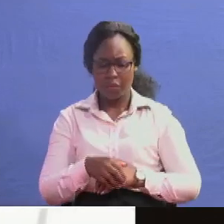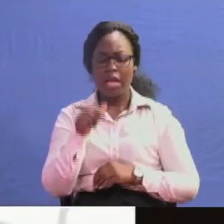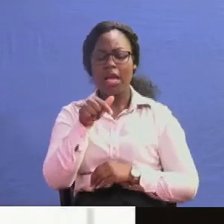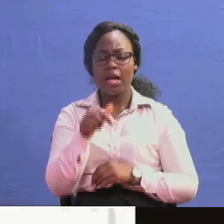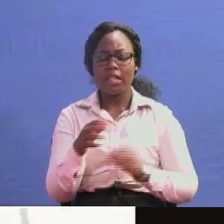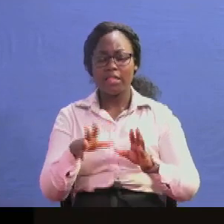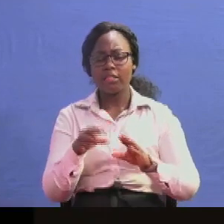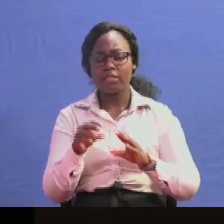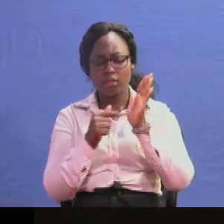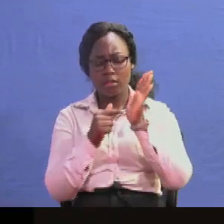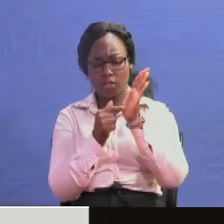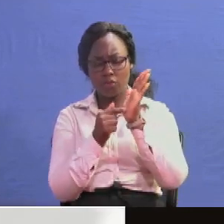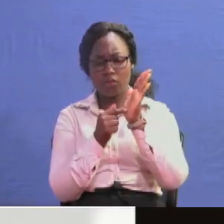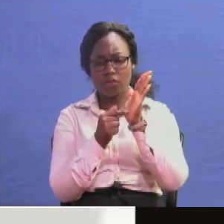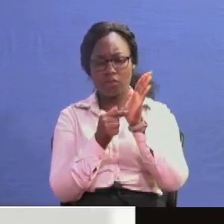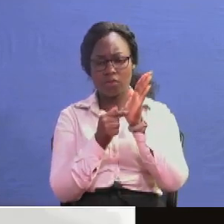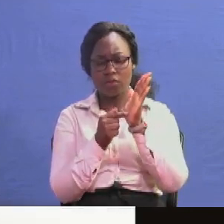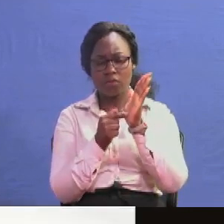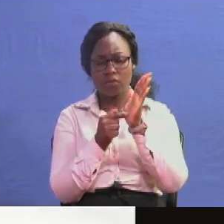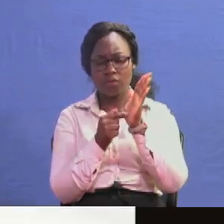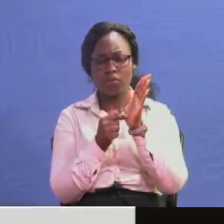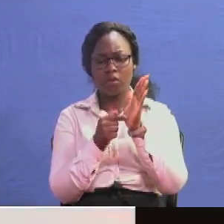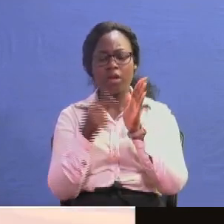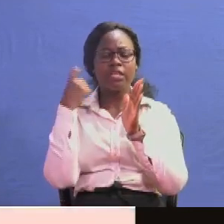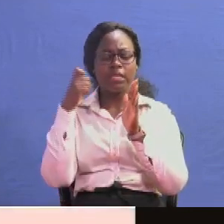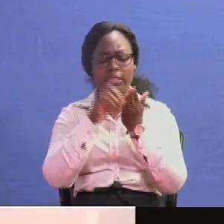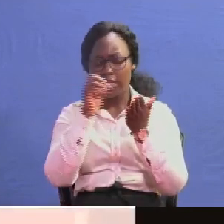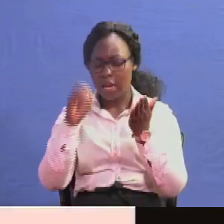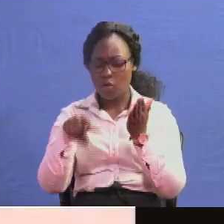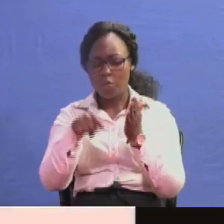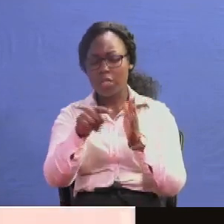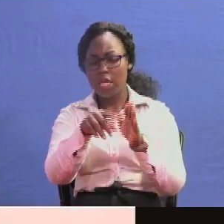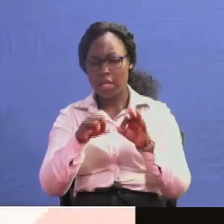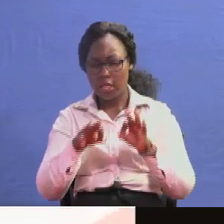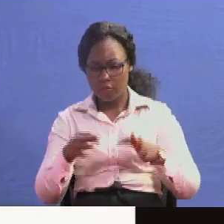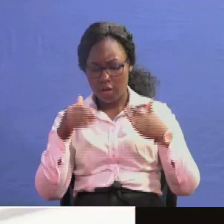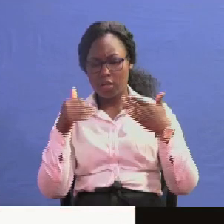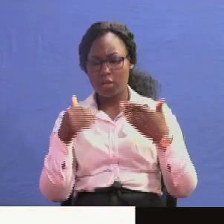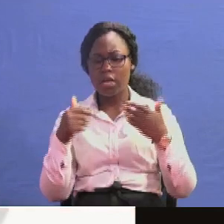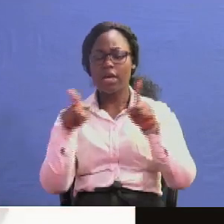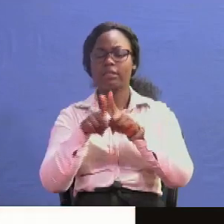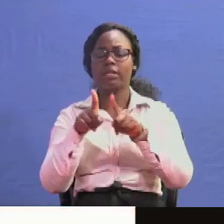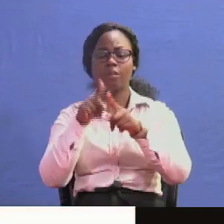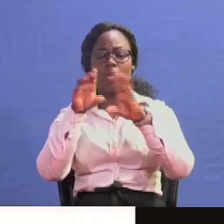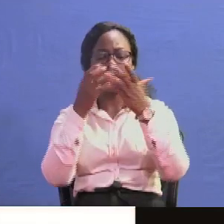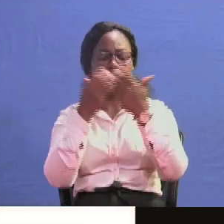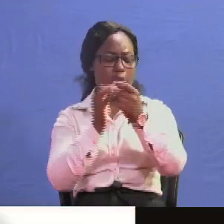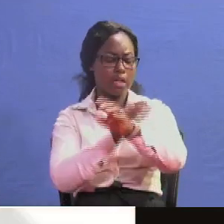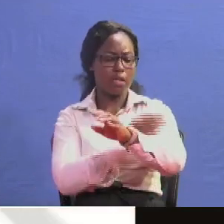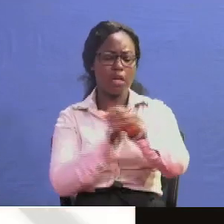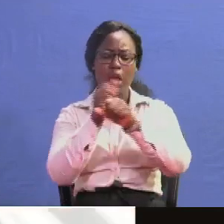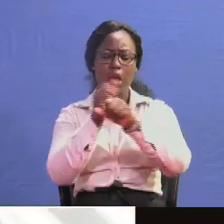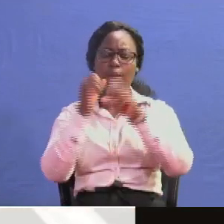being reflected in performance since there was a drop in funding there has been a drop in performance you can't teach